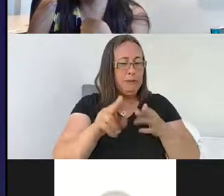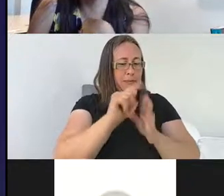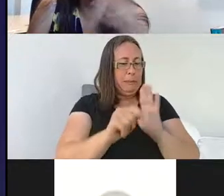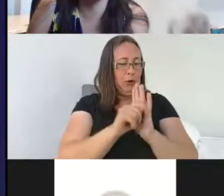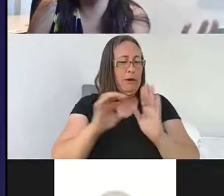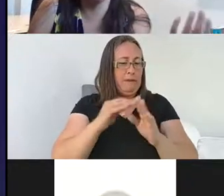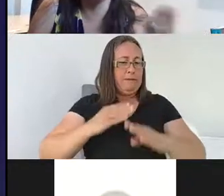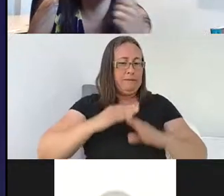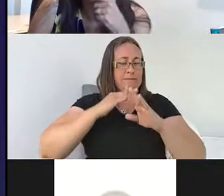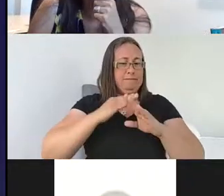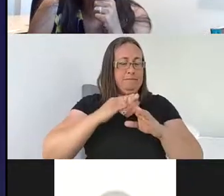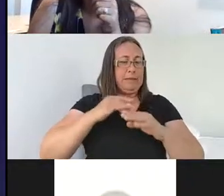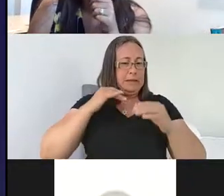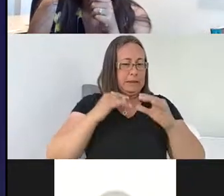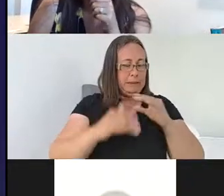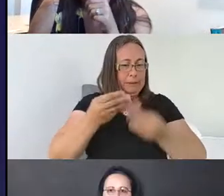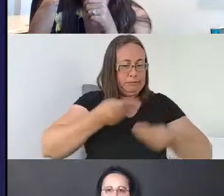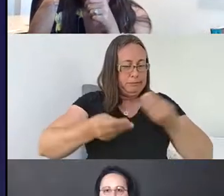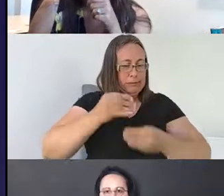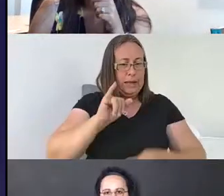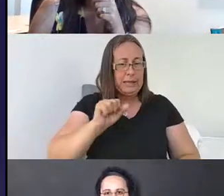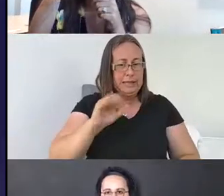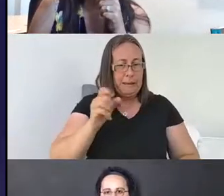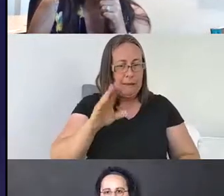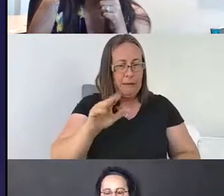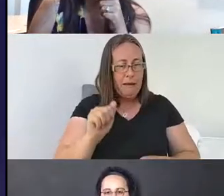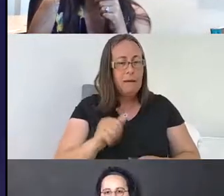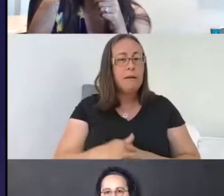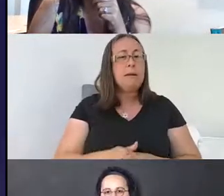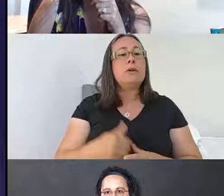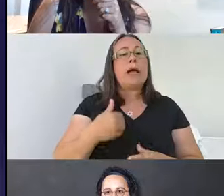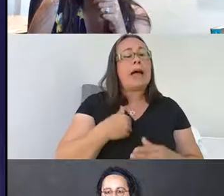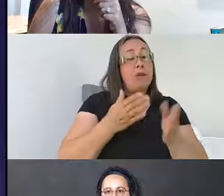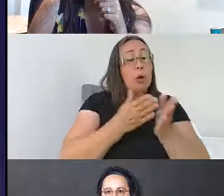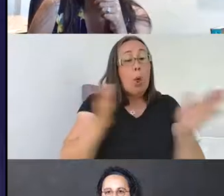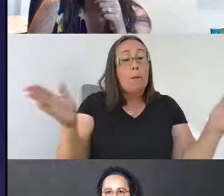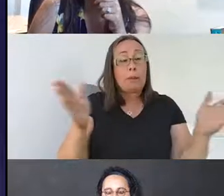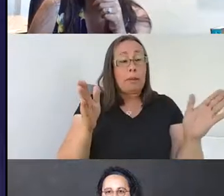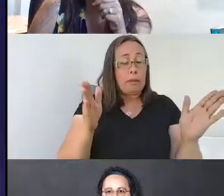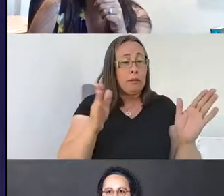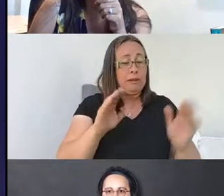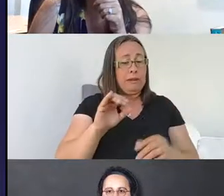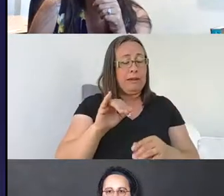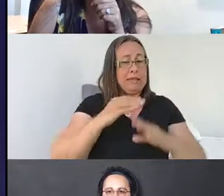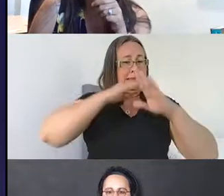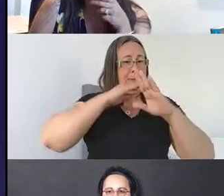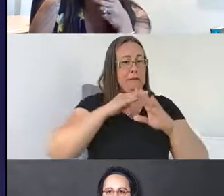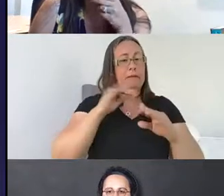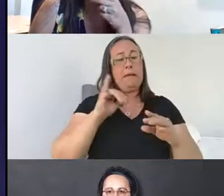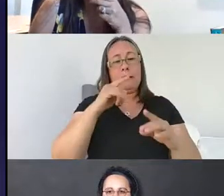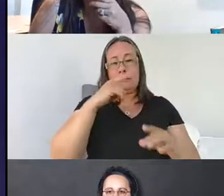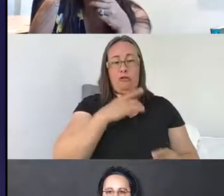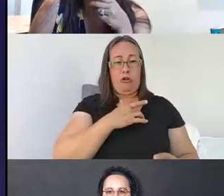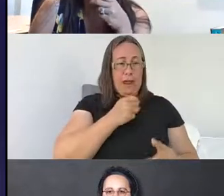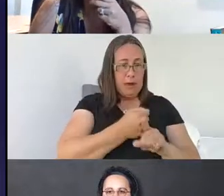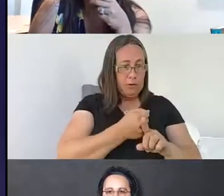this in two kind of contexts. One is what we call a global ischemia. So cardiac arrest. So where there's a loss of perfusion to the